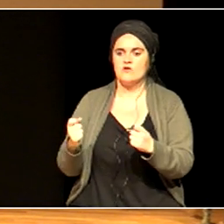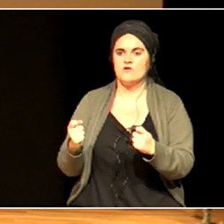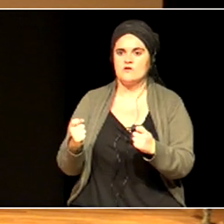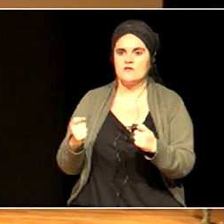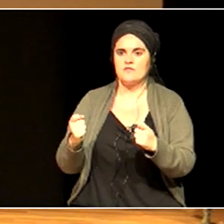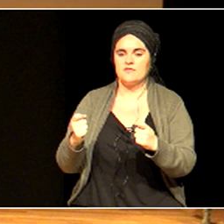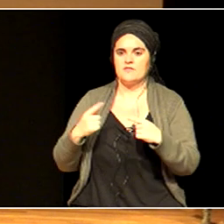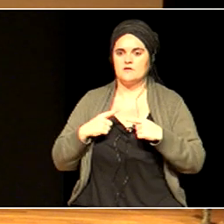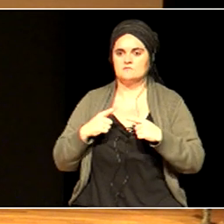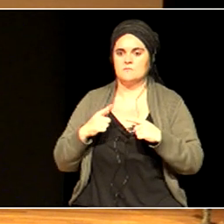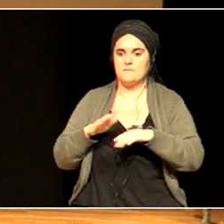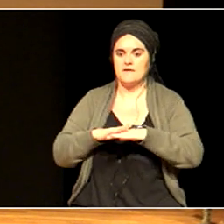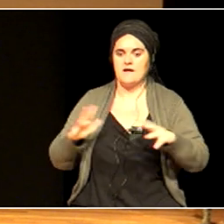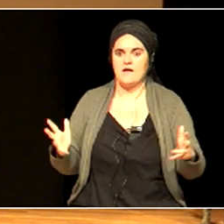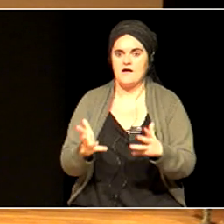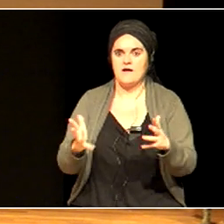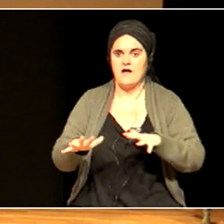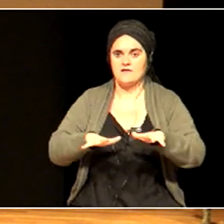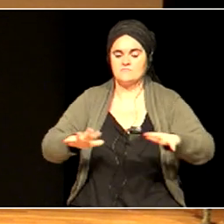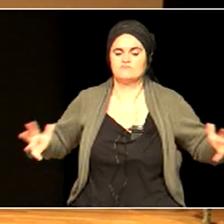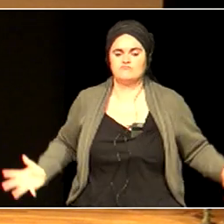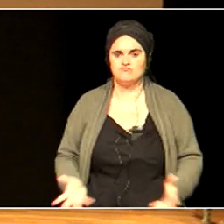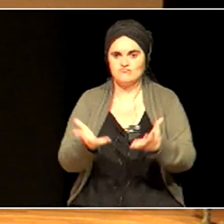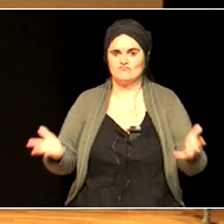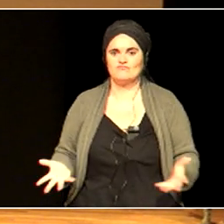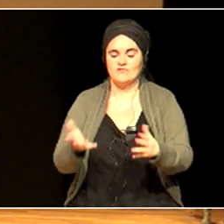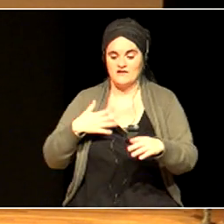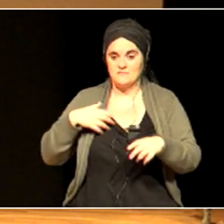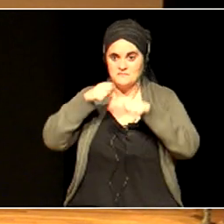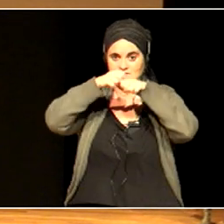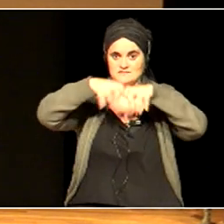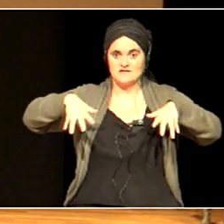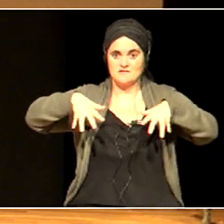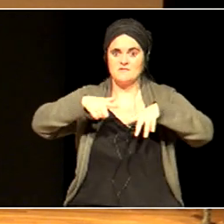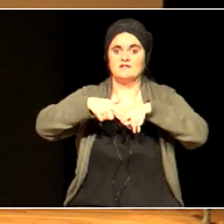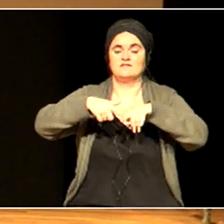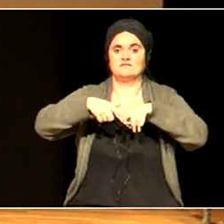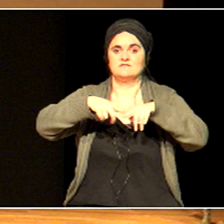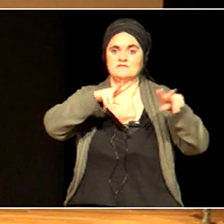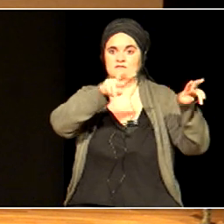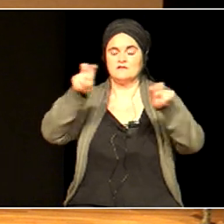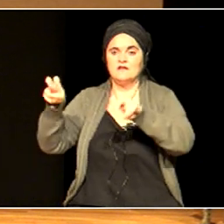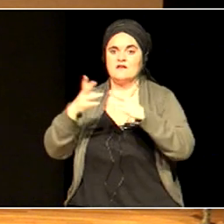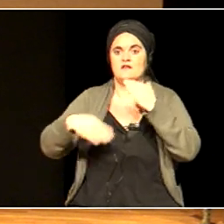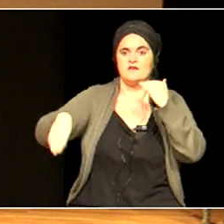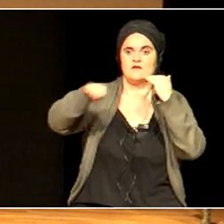in my scheme, these are the headings. Equality, rights,